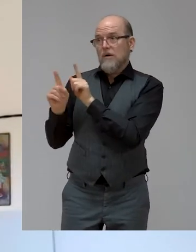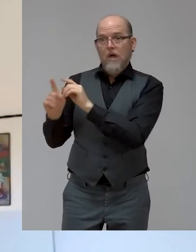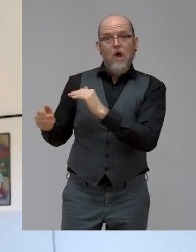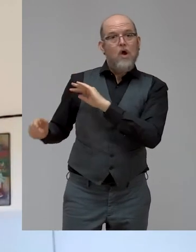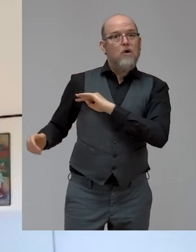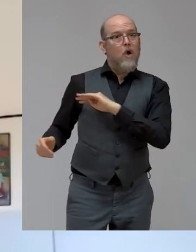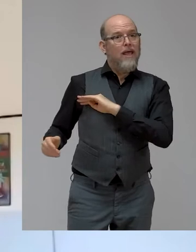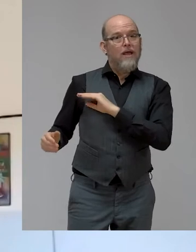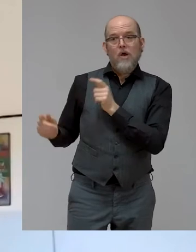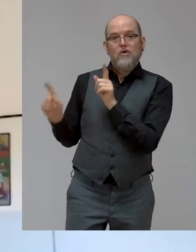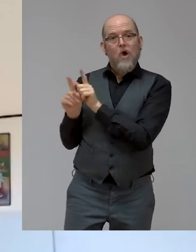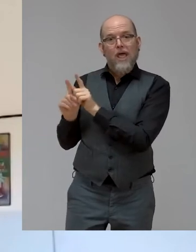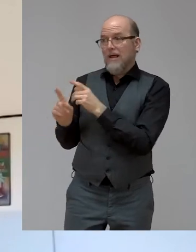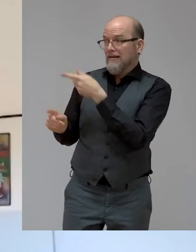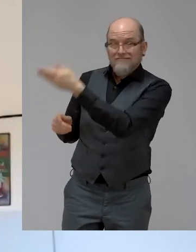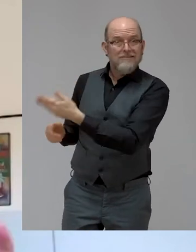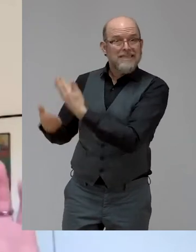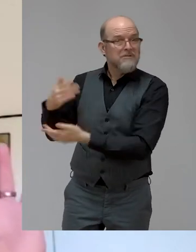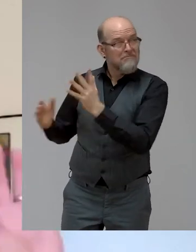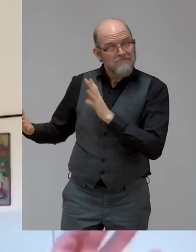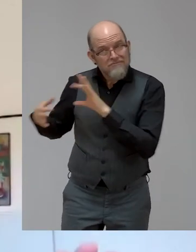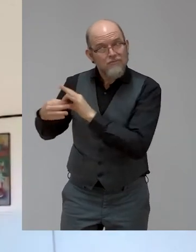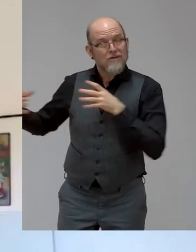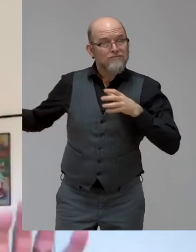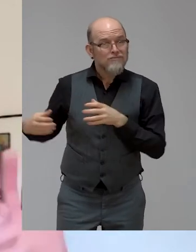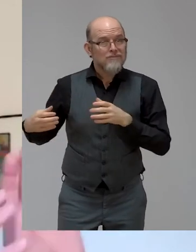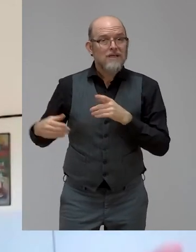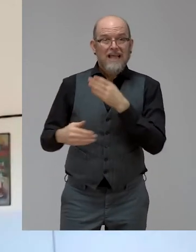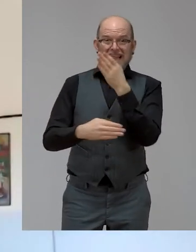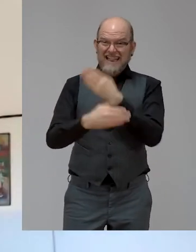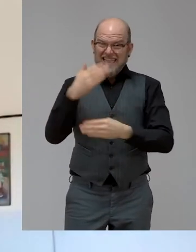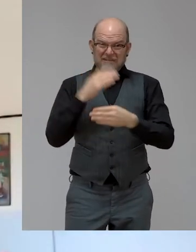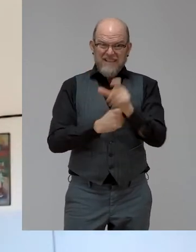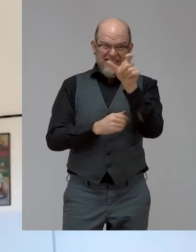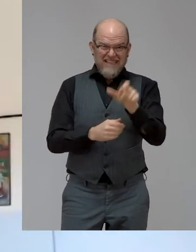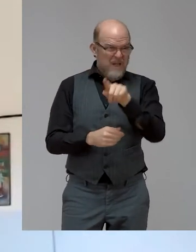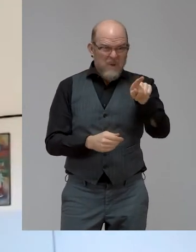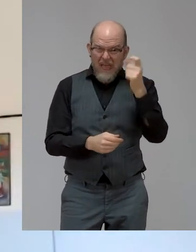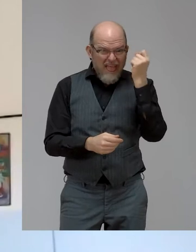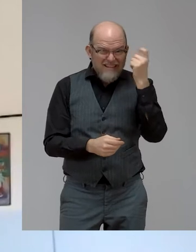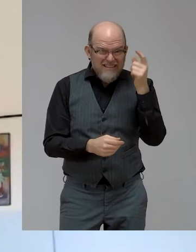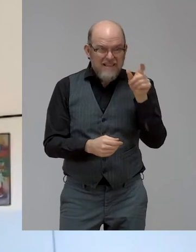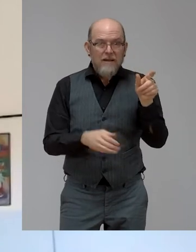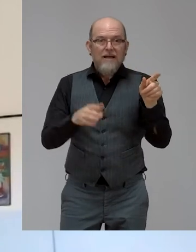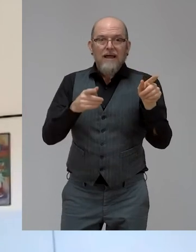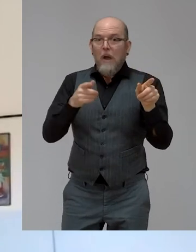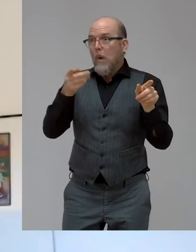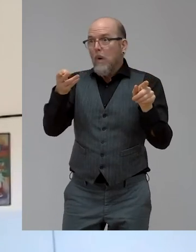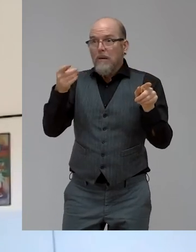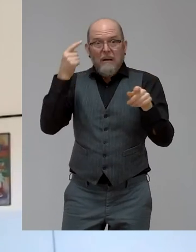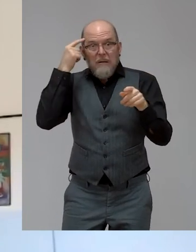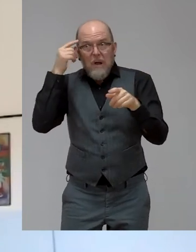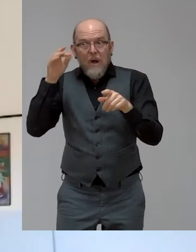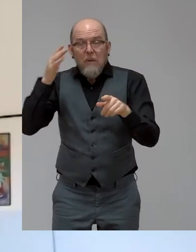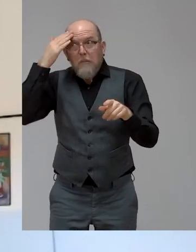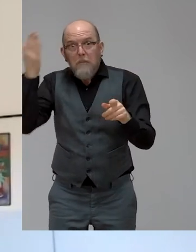is accessible or not, and you're thinking about this person that you don't understand and you've never heard of and that you don't know, then you don't deliver